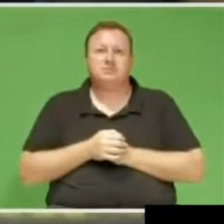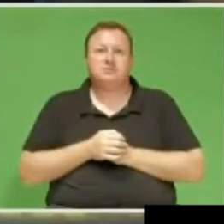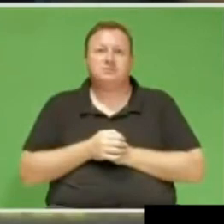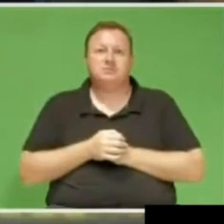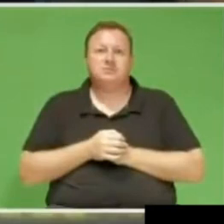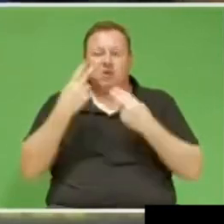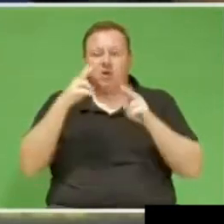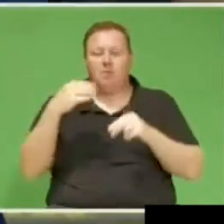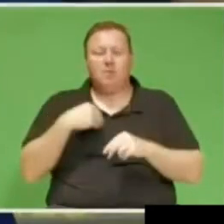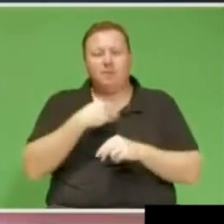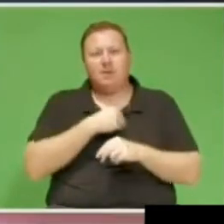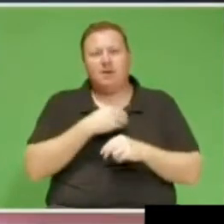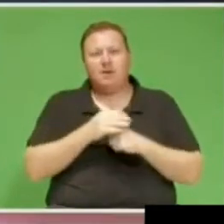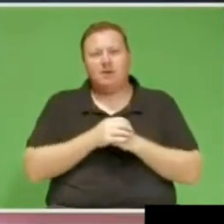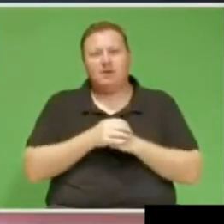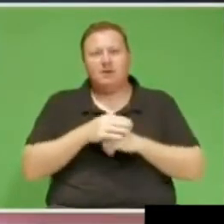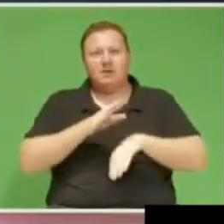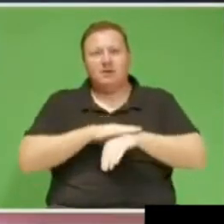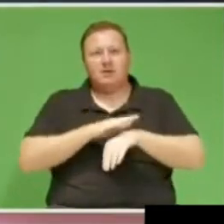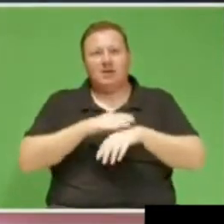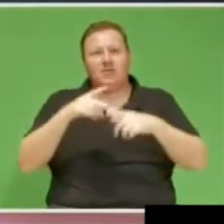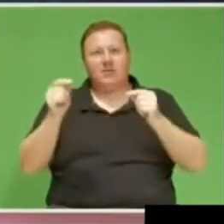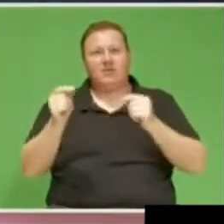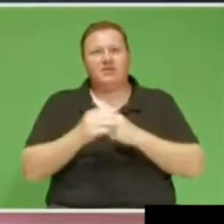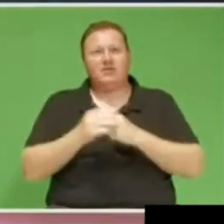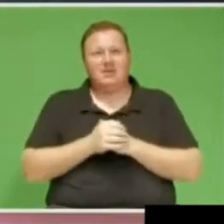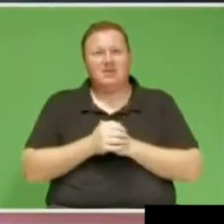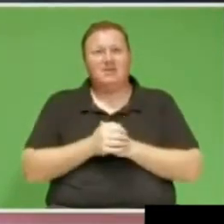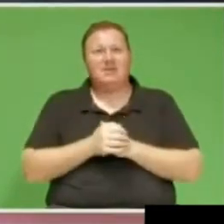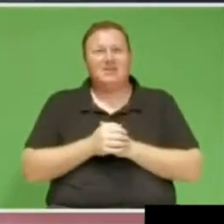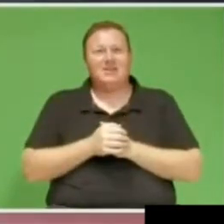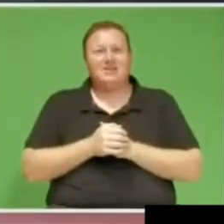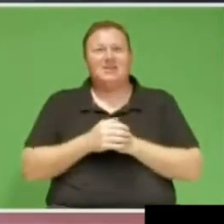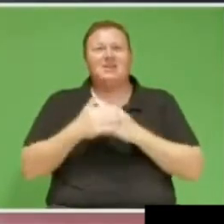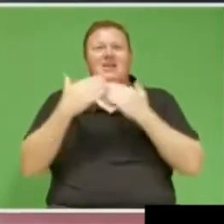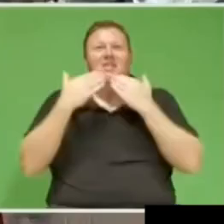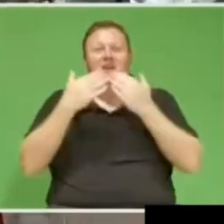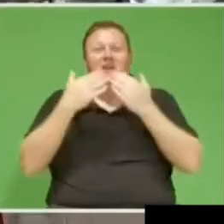On the remember, your time has expired. Thank you, my brother.